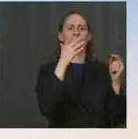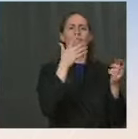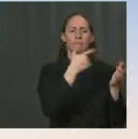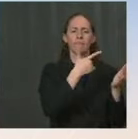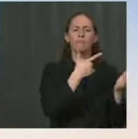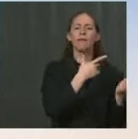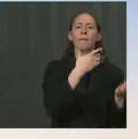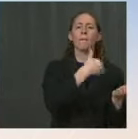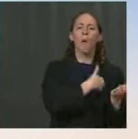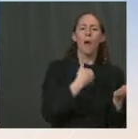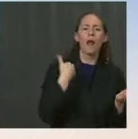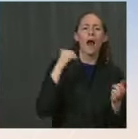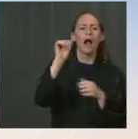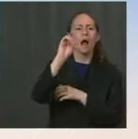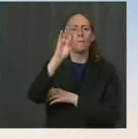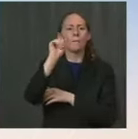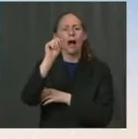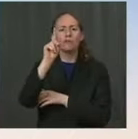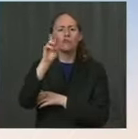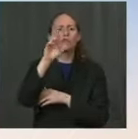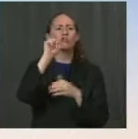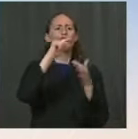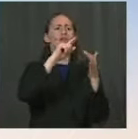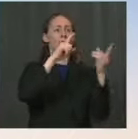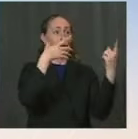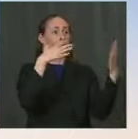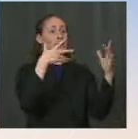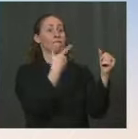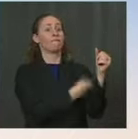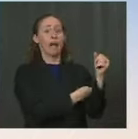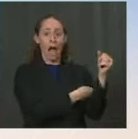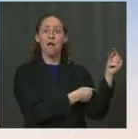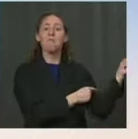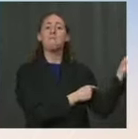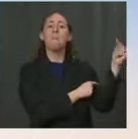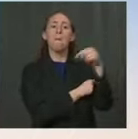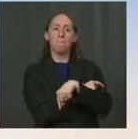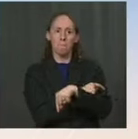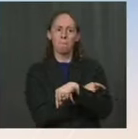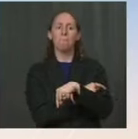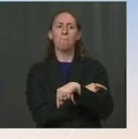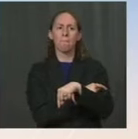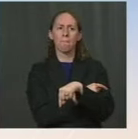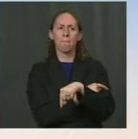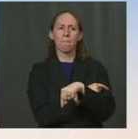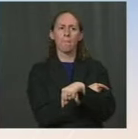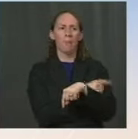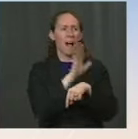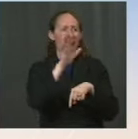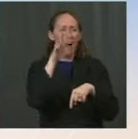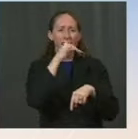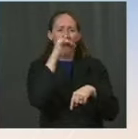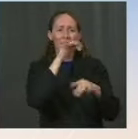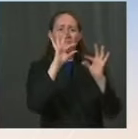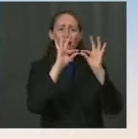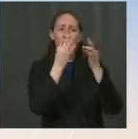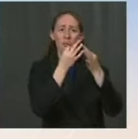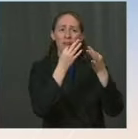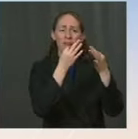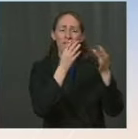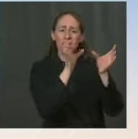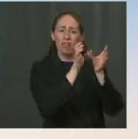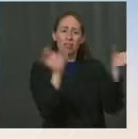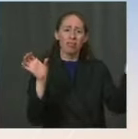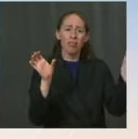has come for vaccinated Europeans to be allowed entry into the United States. Our people deserve to be reunited with loved ones and to have the opportunity to visit this great